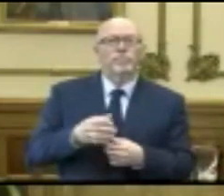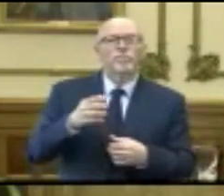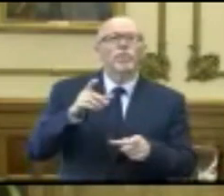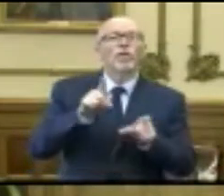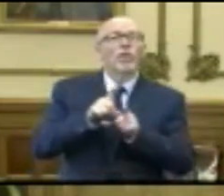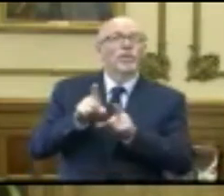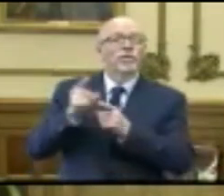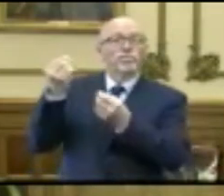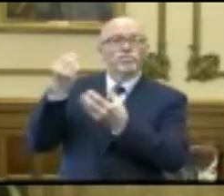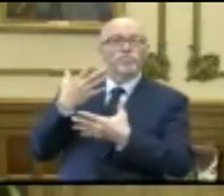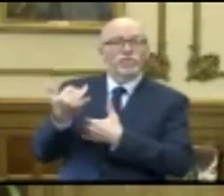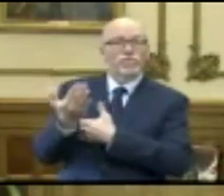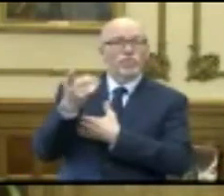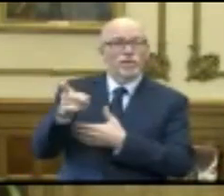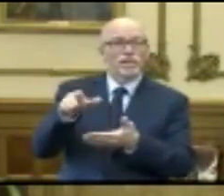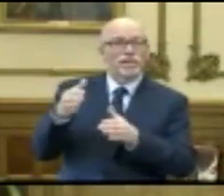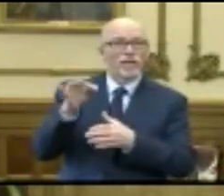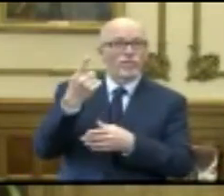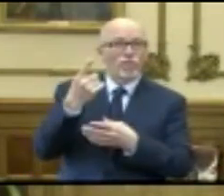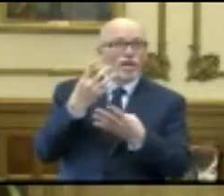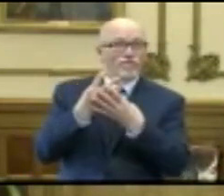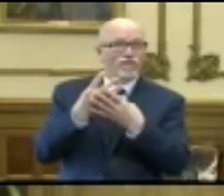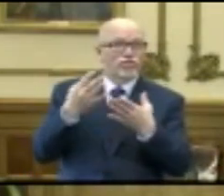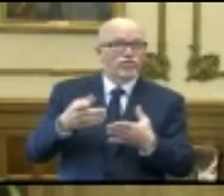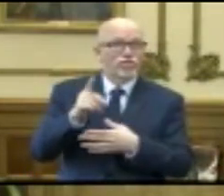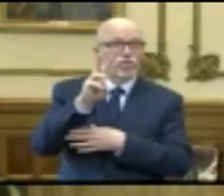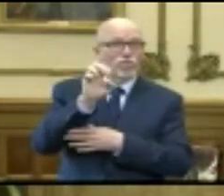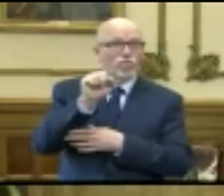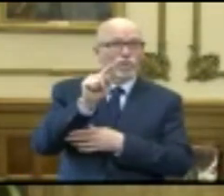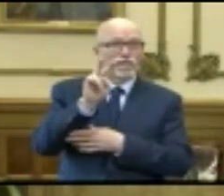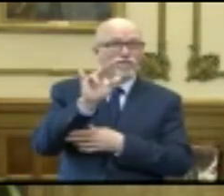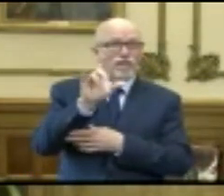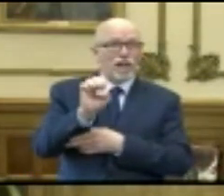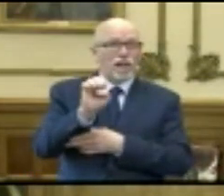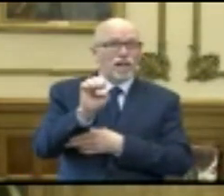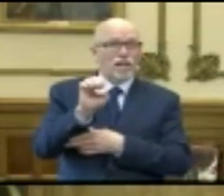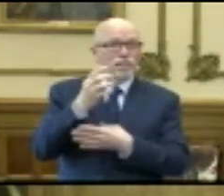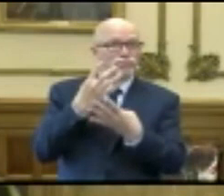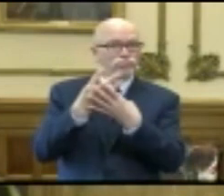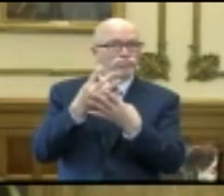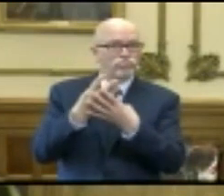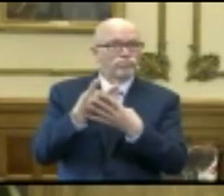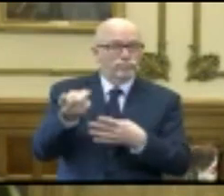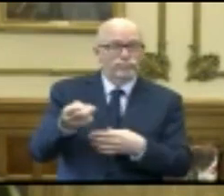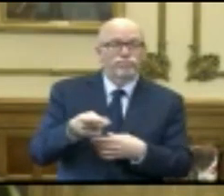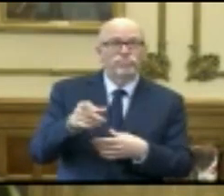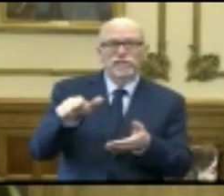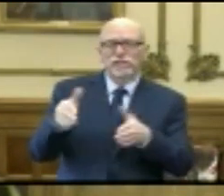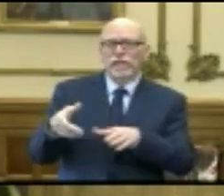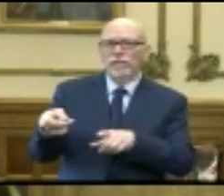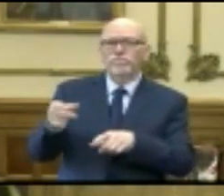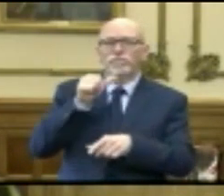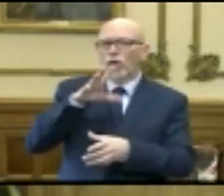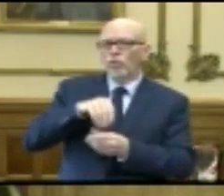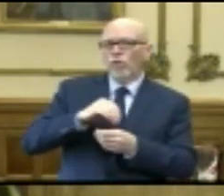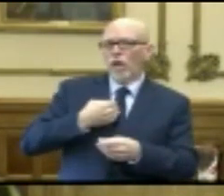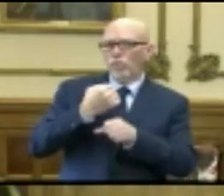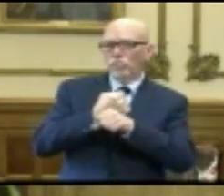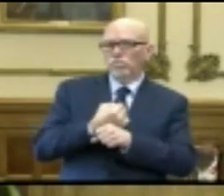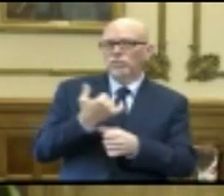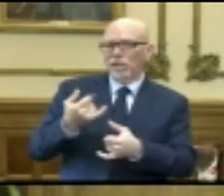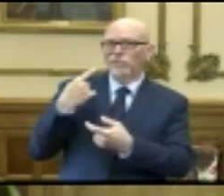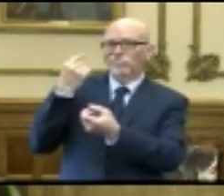early this morning of the death of an offender at Westville Correctional Facility, and that has not been included in our numbers today.